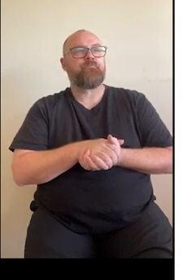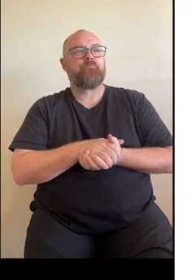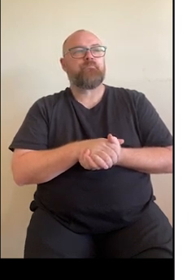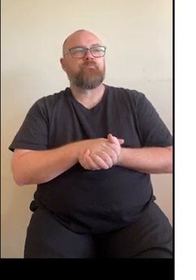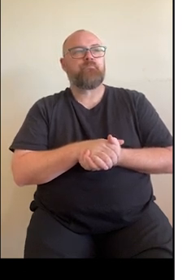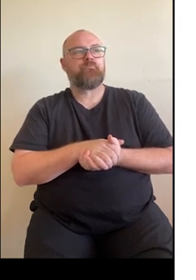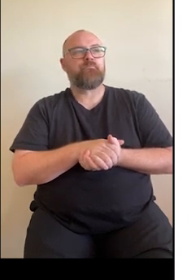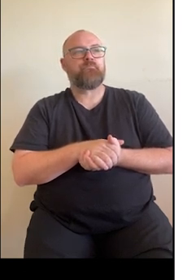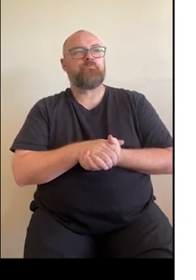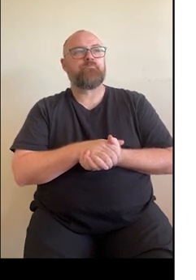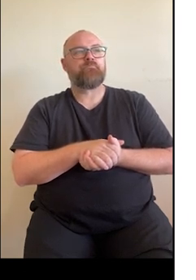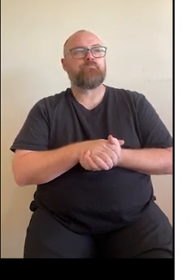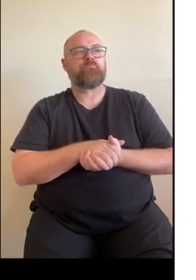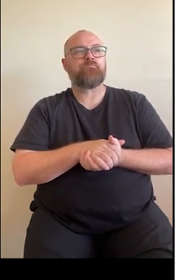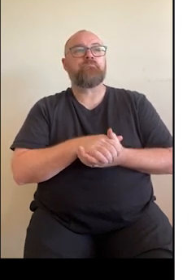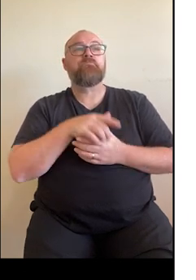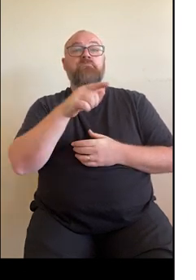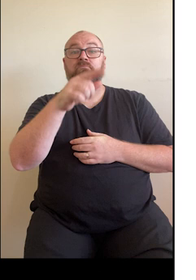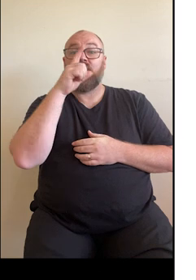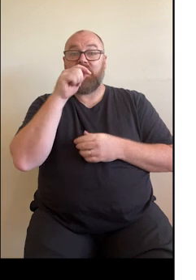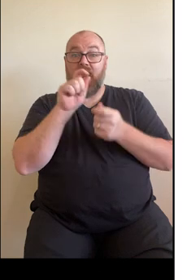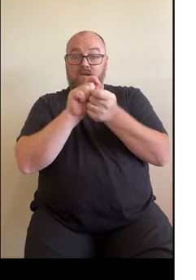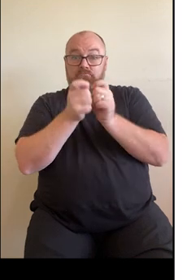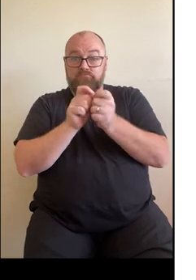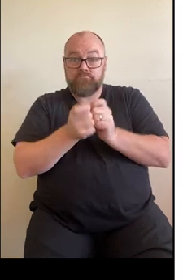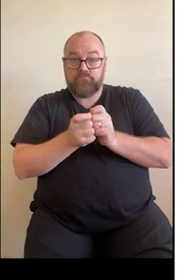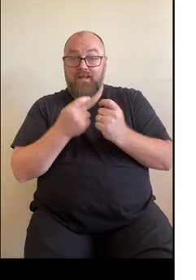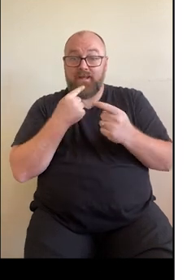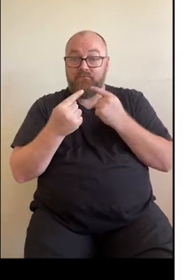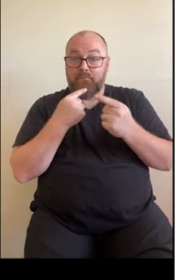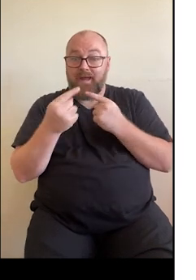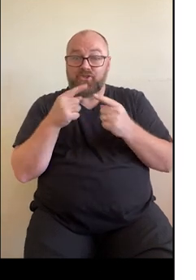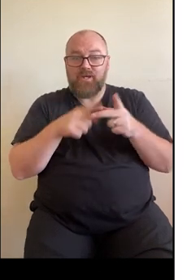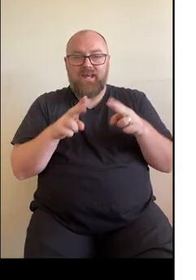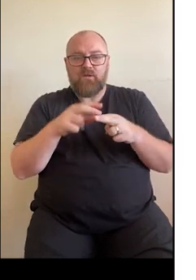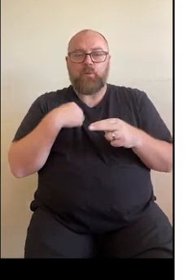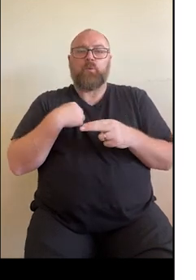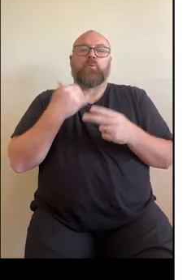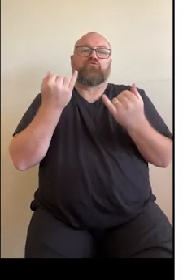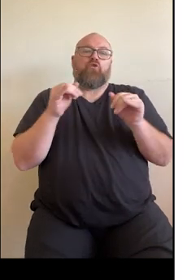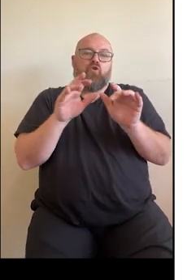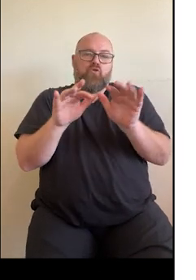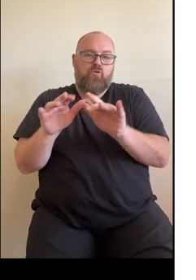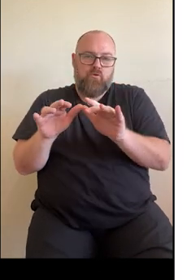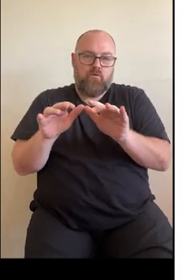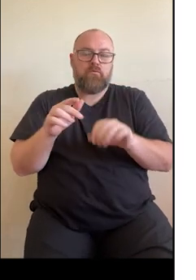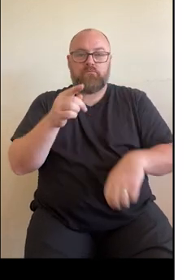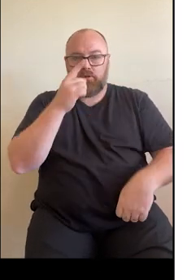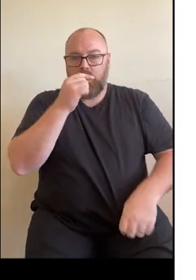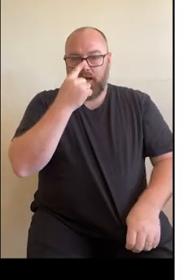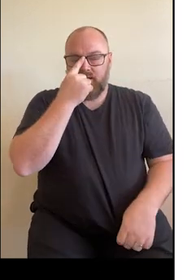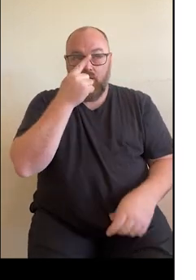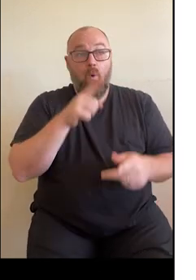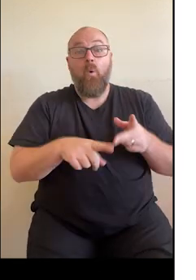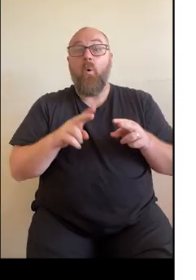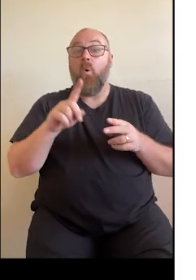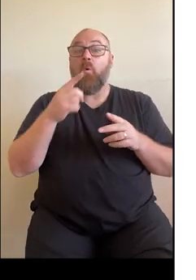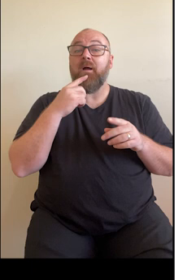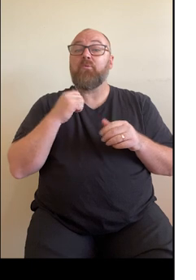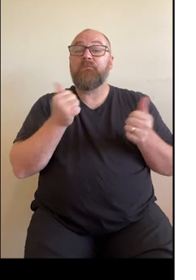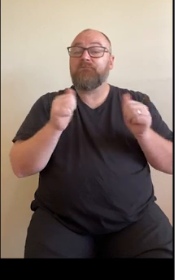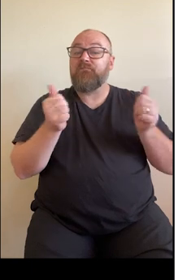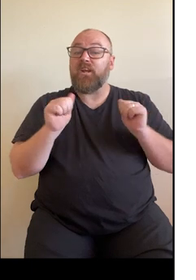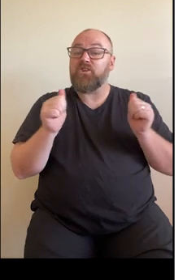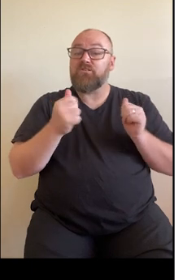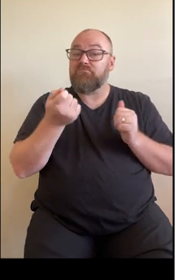You'll also be able to edit the information if you think you've made a mistake or if it's no longer relevant and you'd like